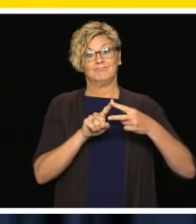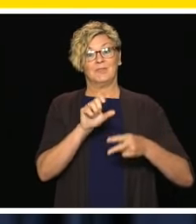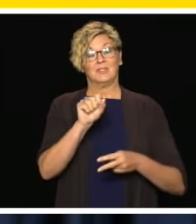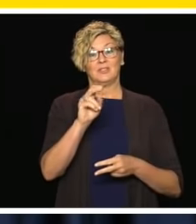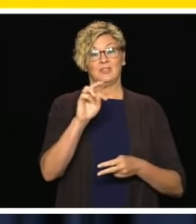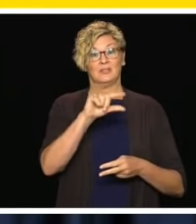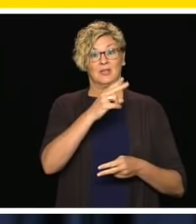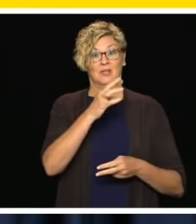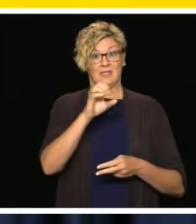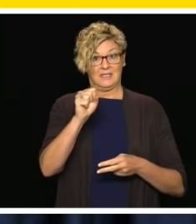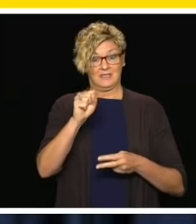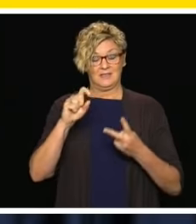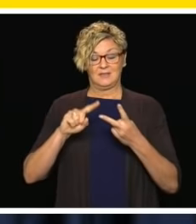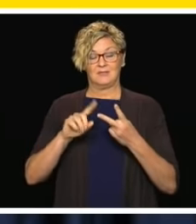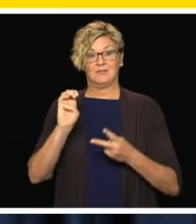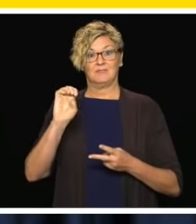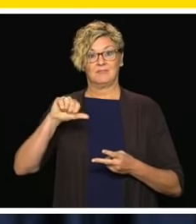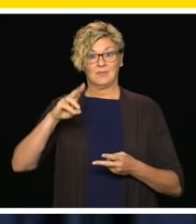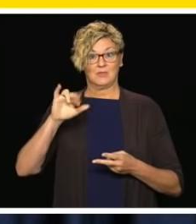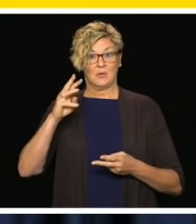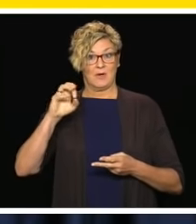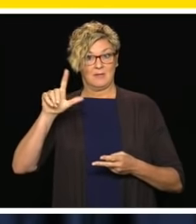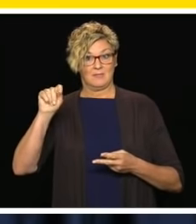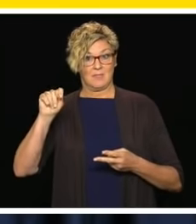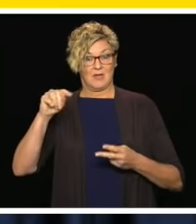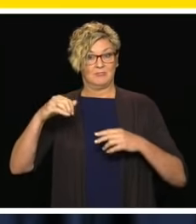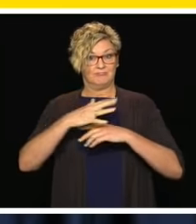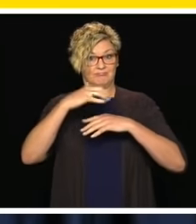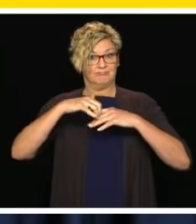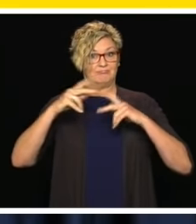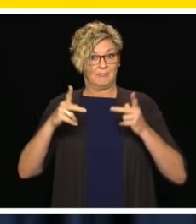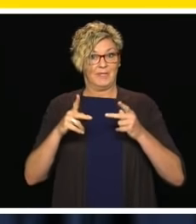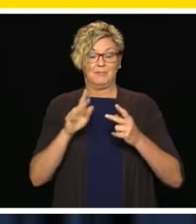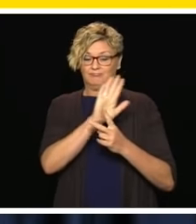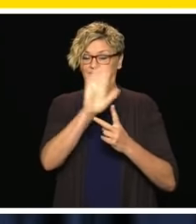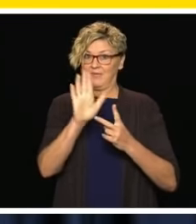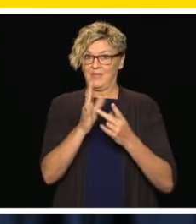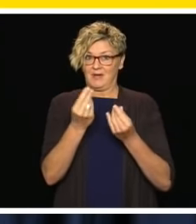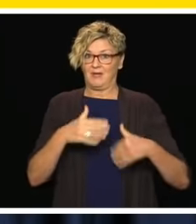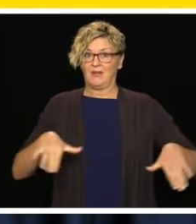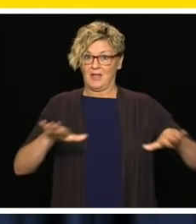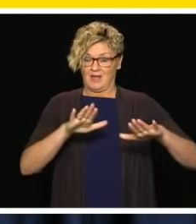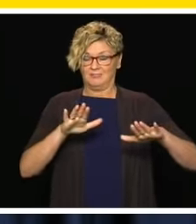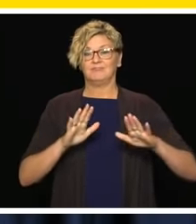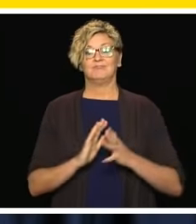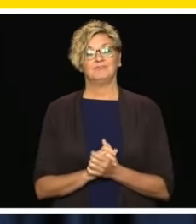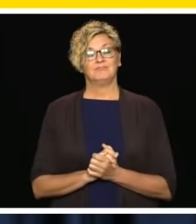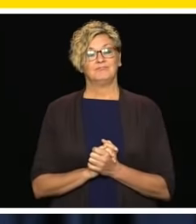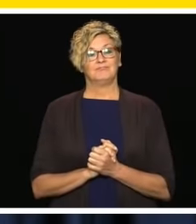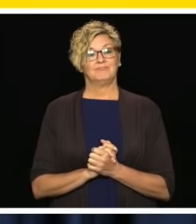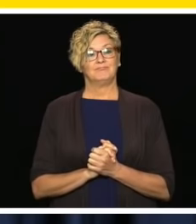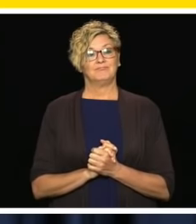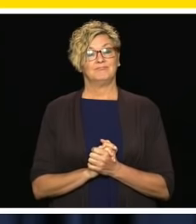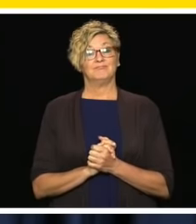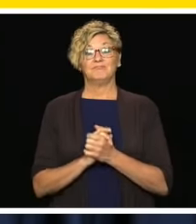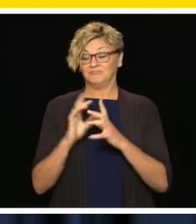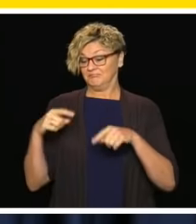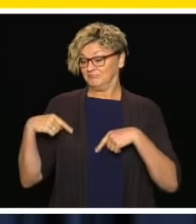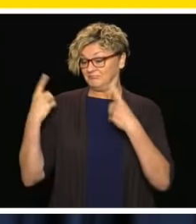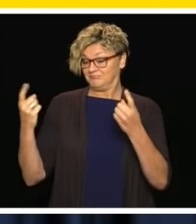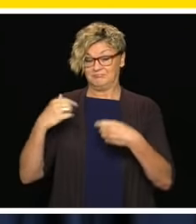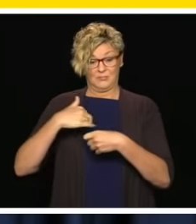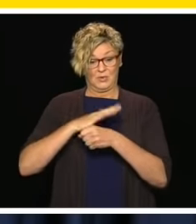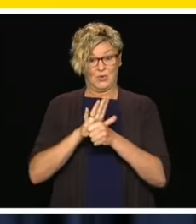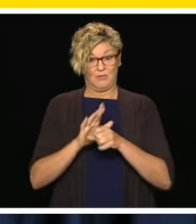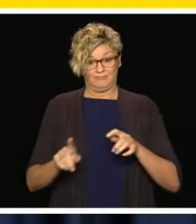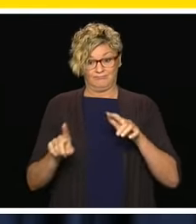the Songhees and Esquimalt First Nations. Of course, since the pandemic began, here in British Columbia, people have been pulling together.